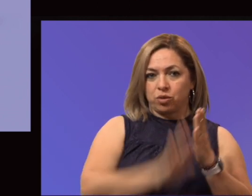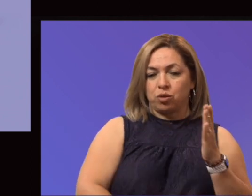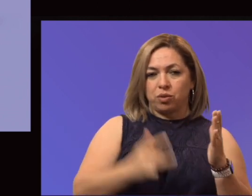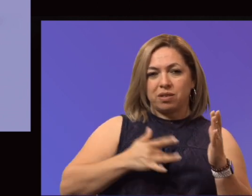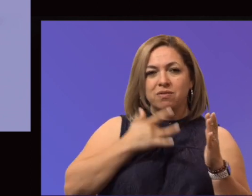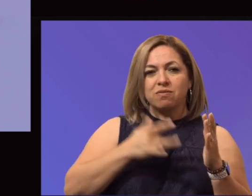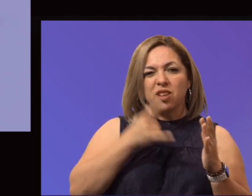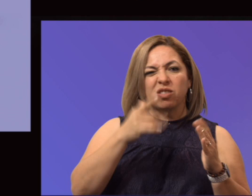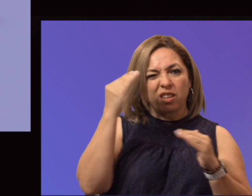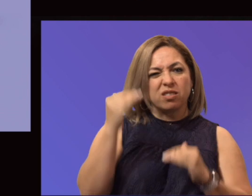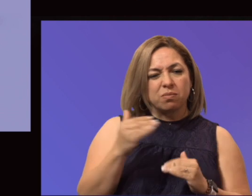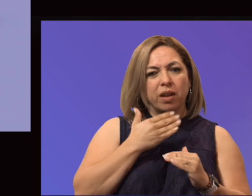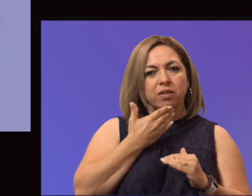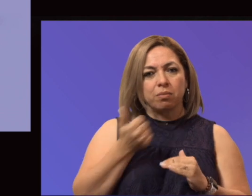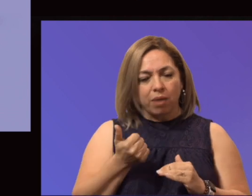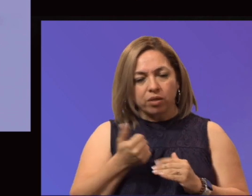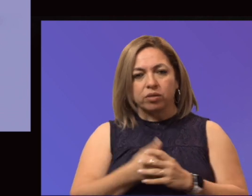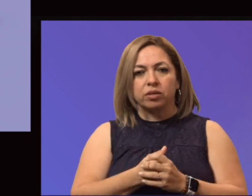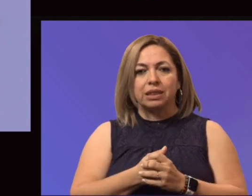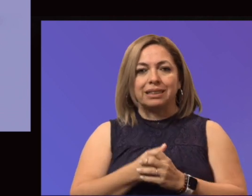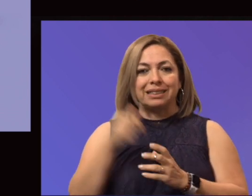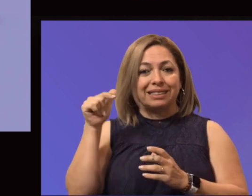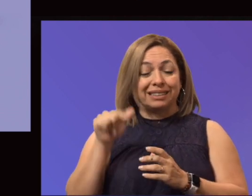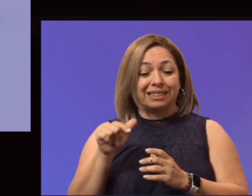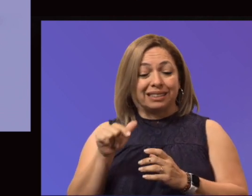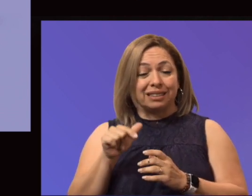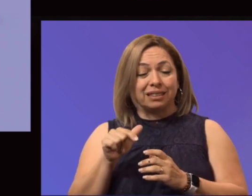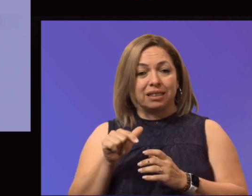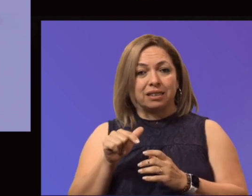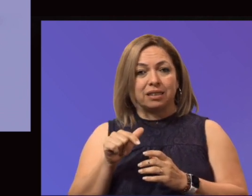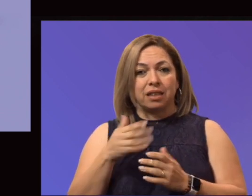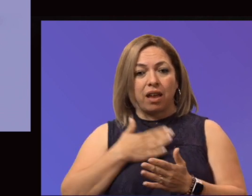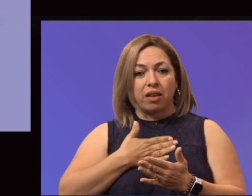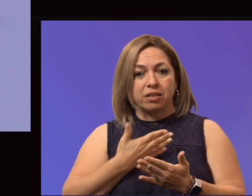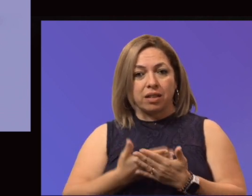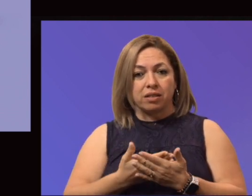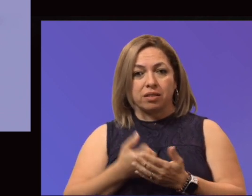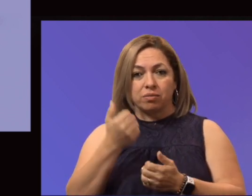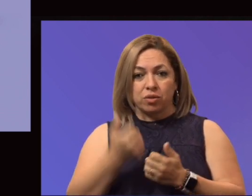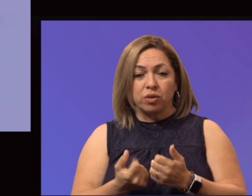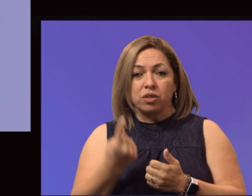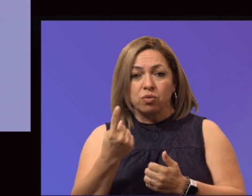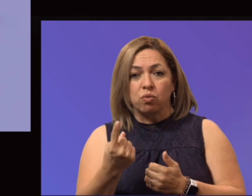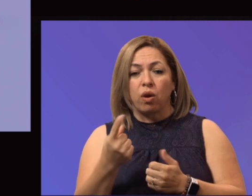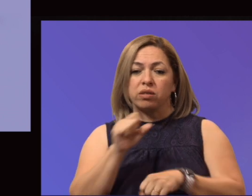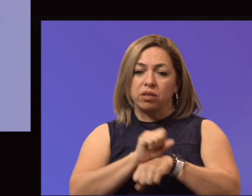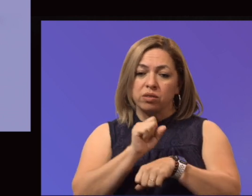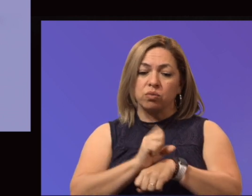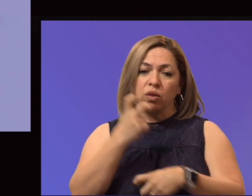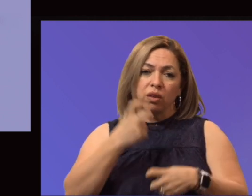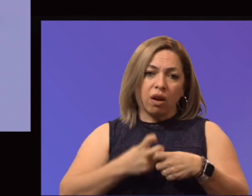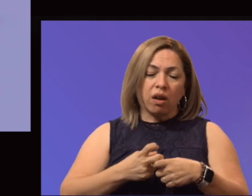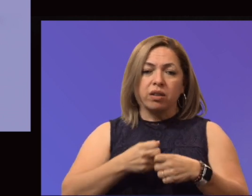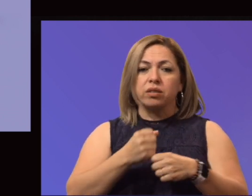been what they expected or better than they expected. This is a testament to each and every one of you who has worked hard to make sure that